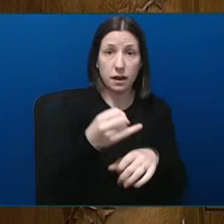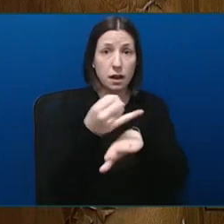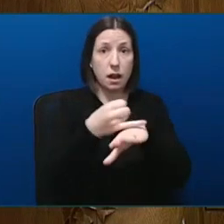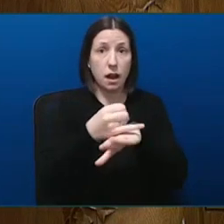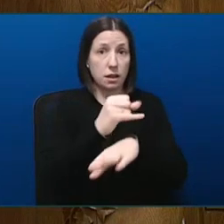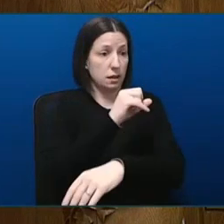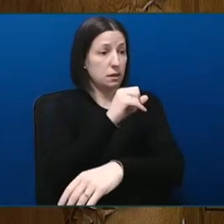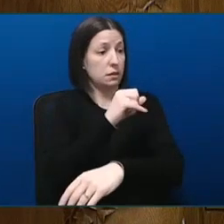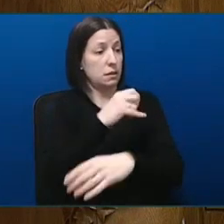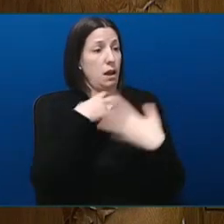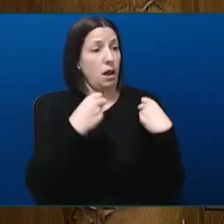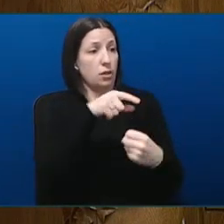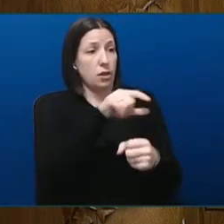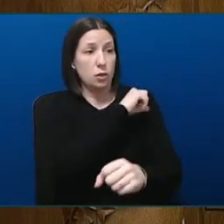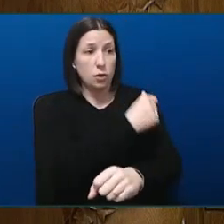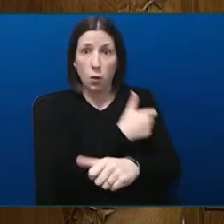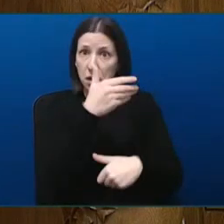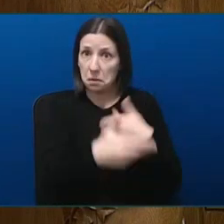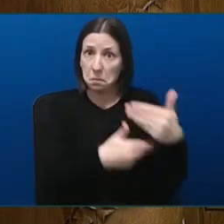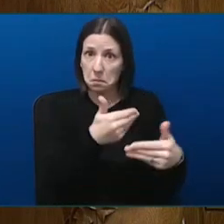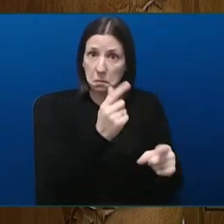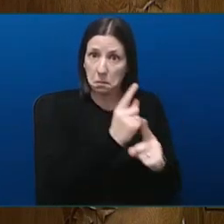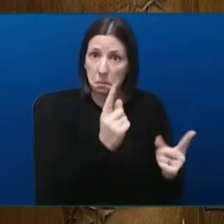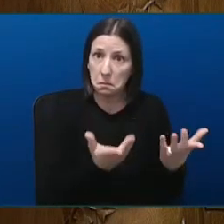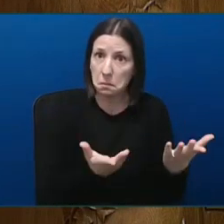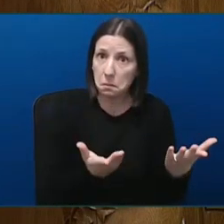Health. Thank you, Honourable Speaker. Thank